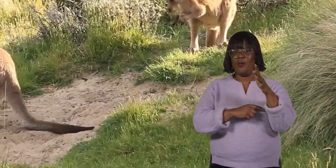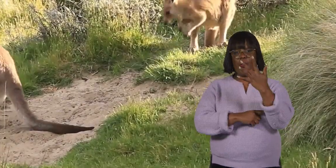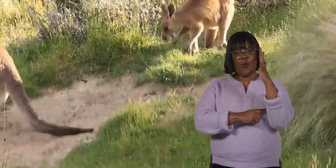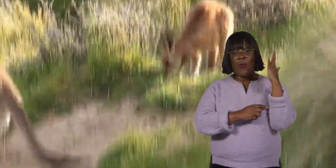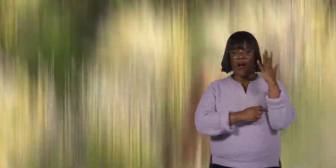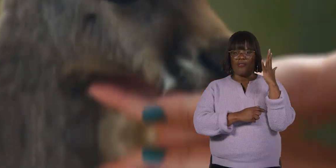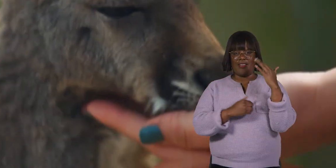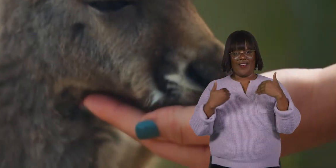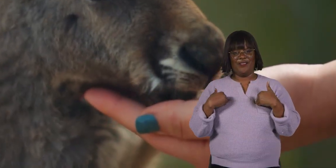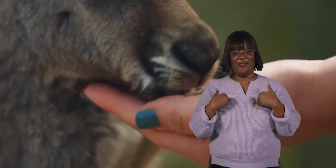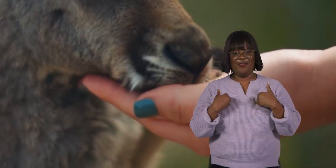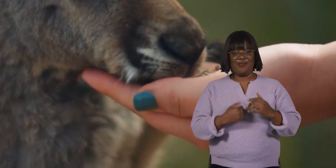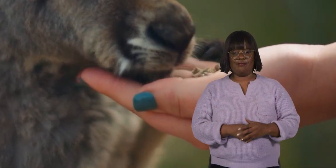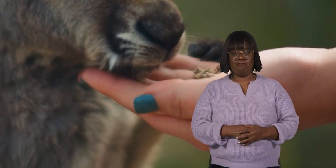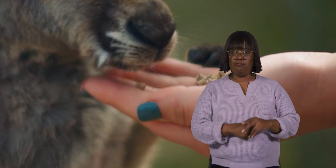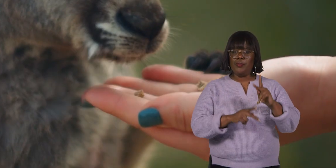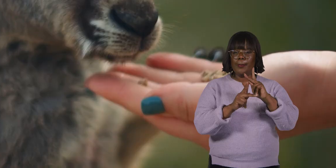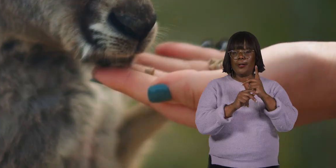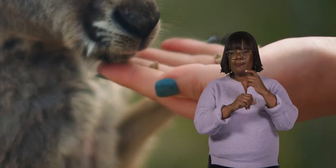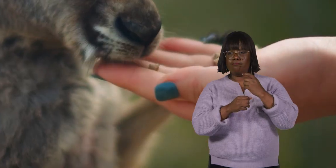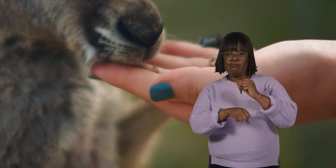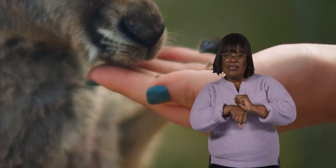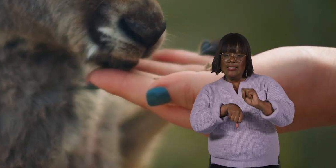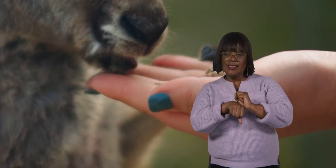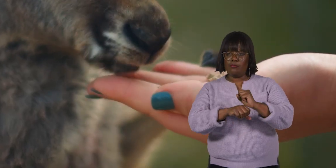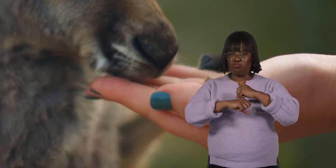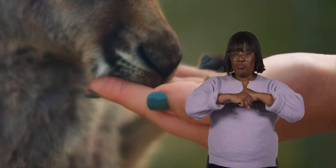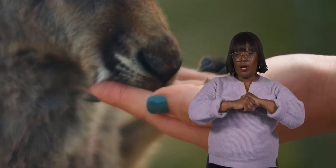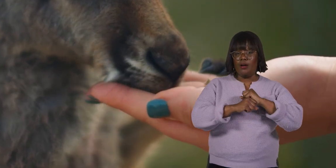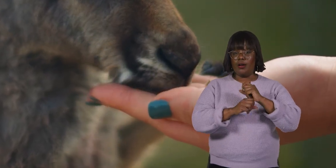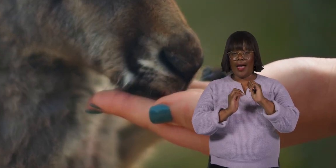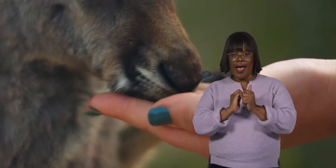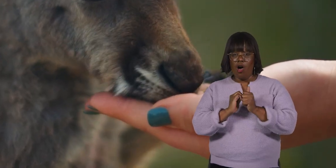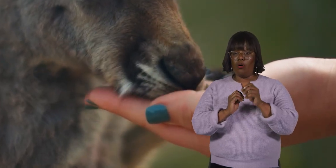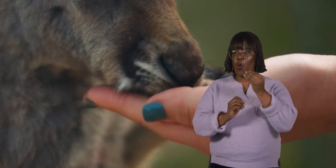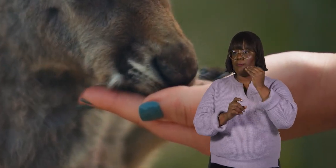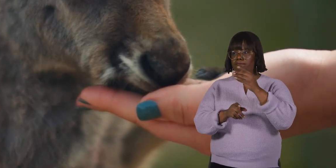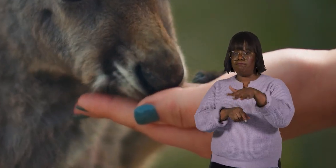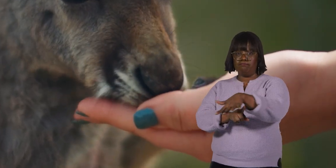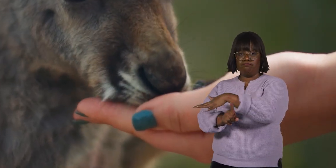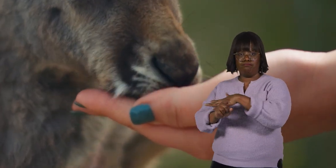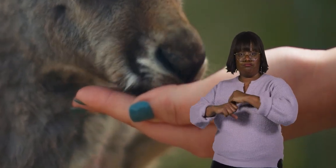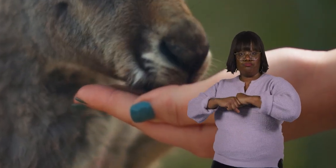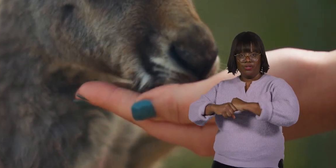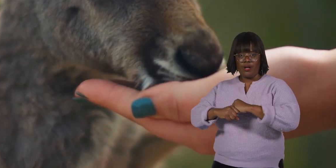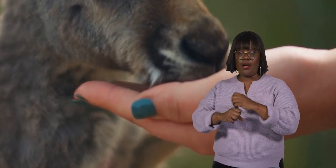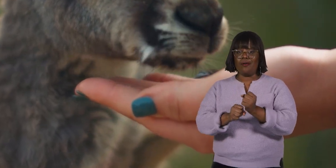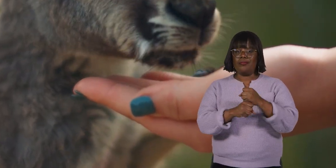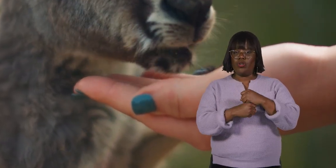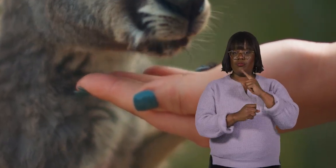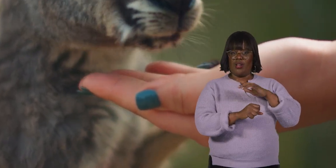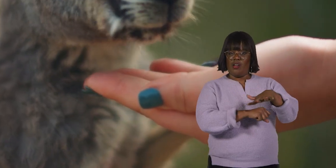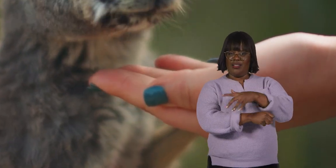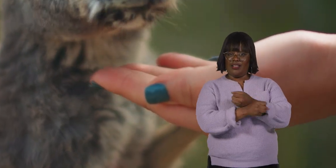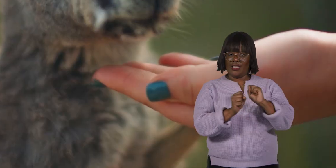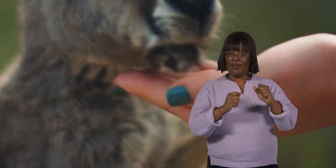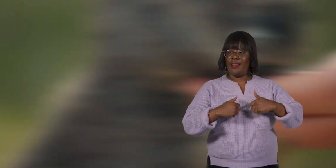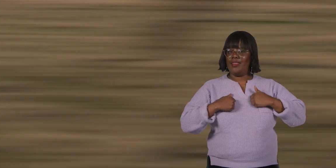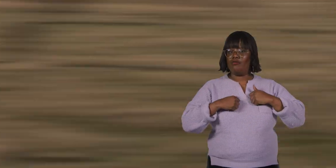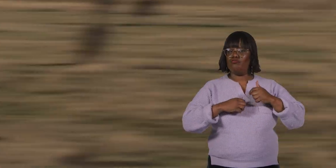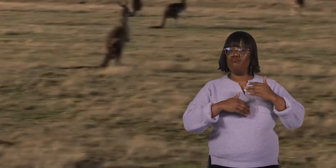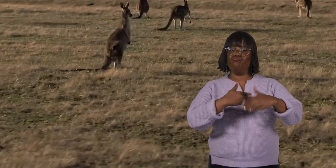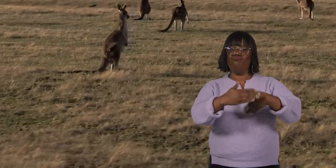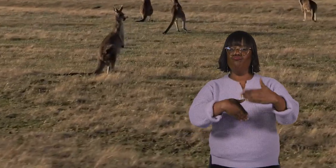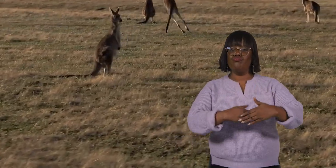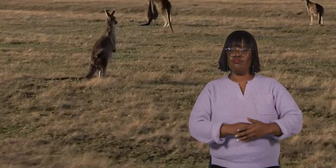them in the wild. People work hard to protect them by conserving their natural habitats and creating protected areas where they can live safely.